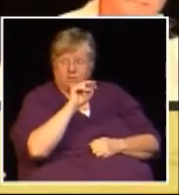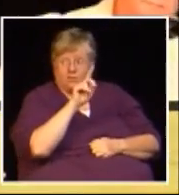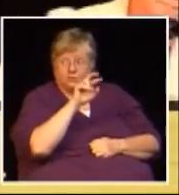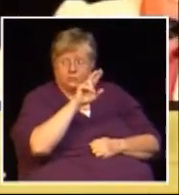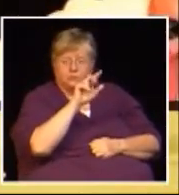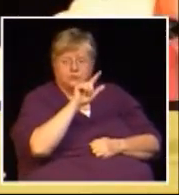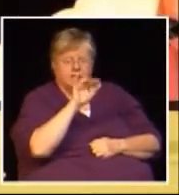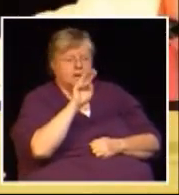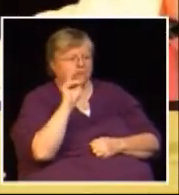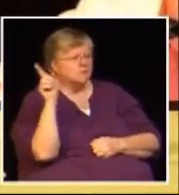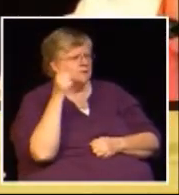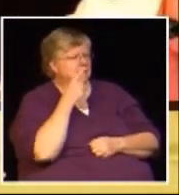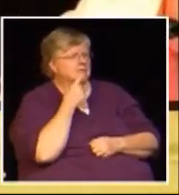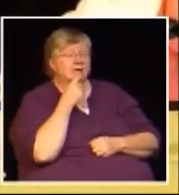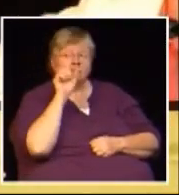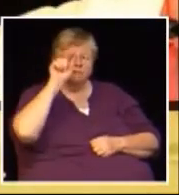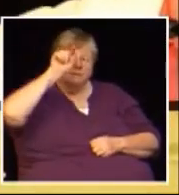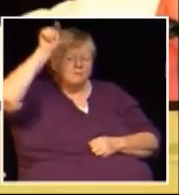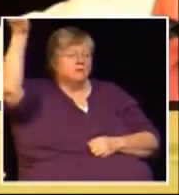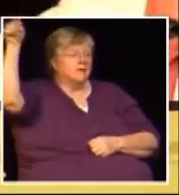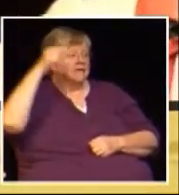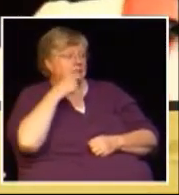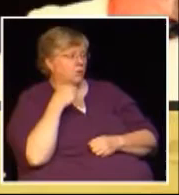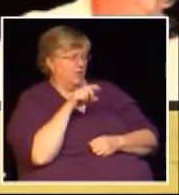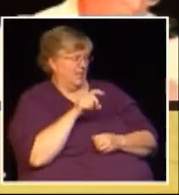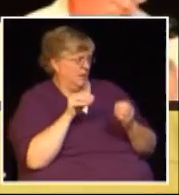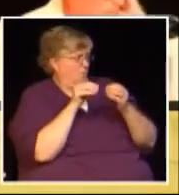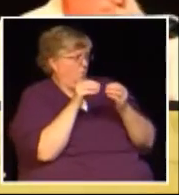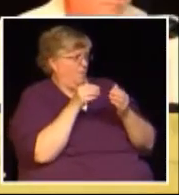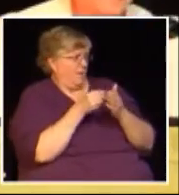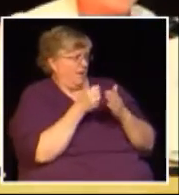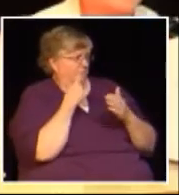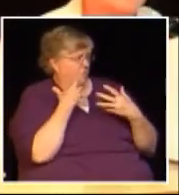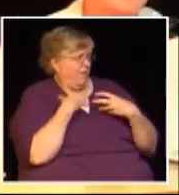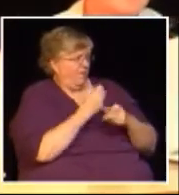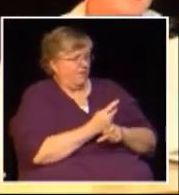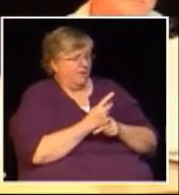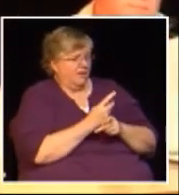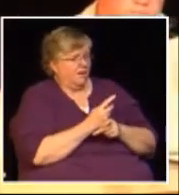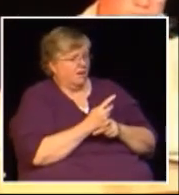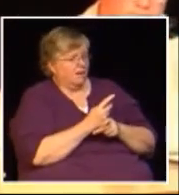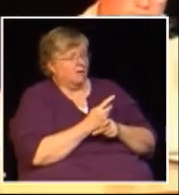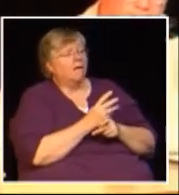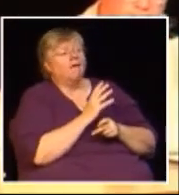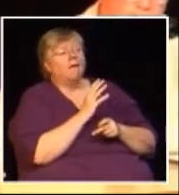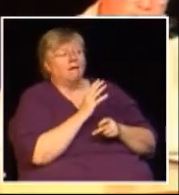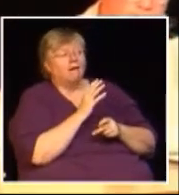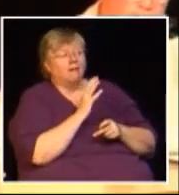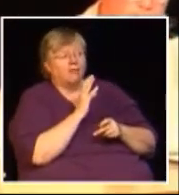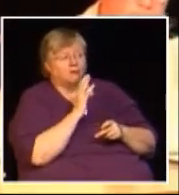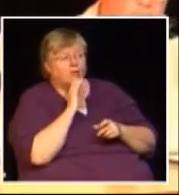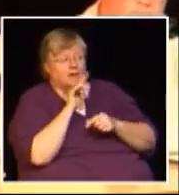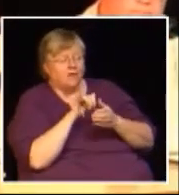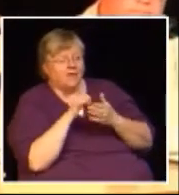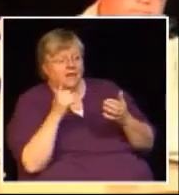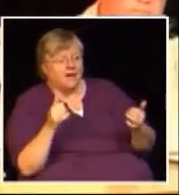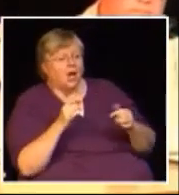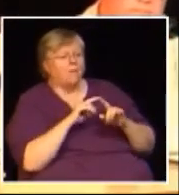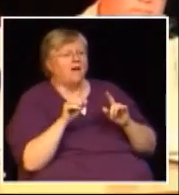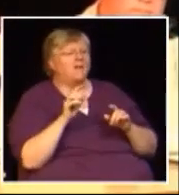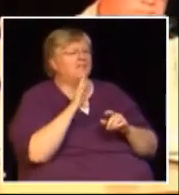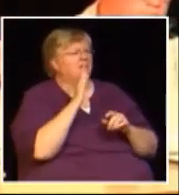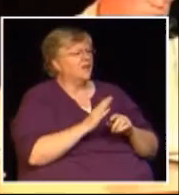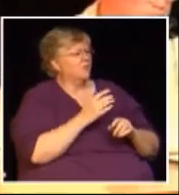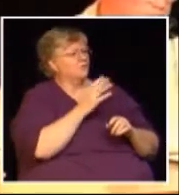the other side made mention of the fact that we need more money for health care of course that's now being said that was never